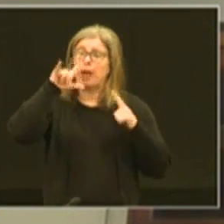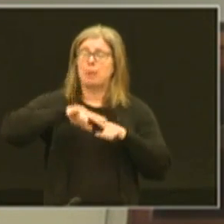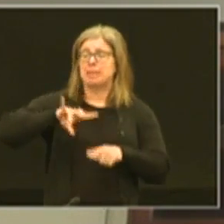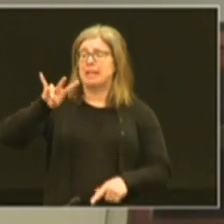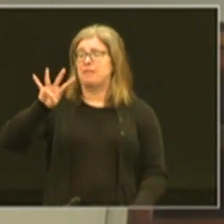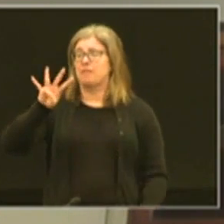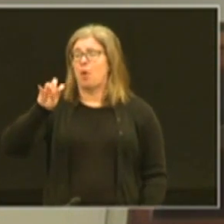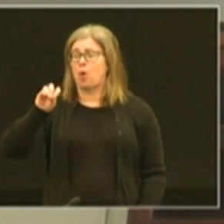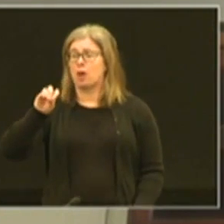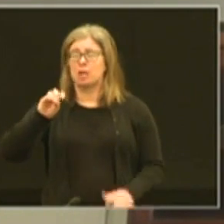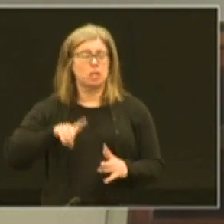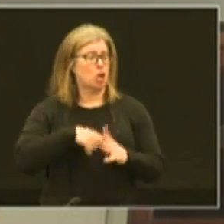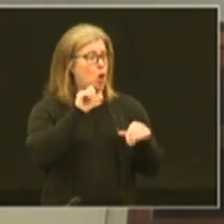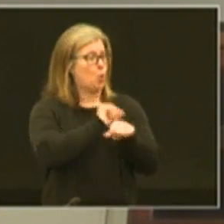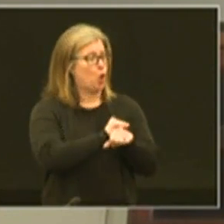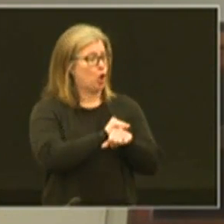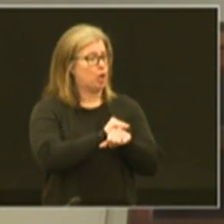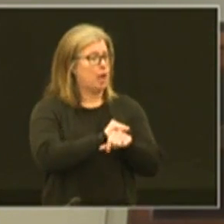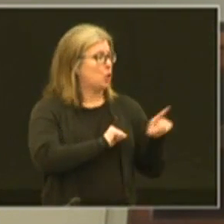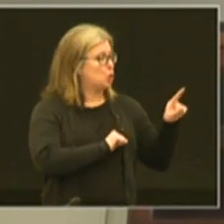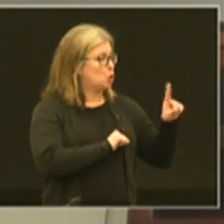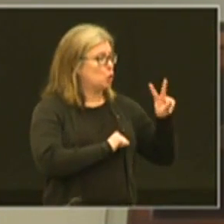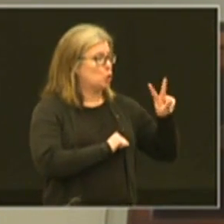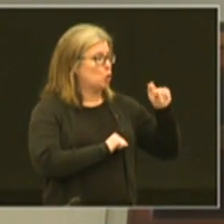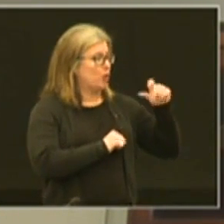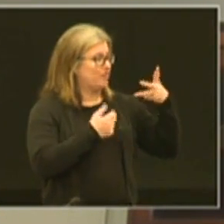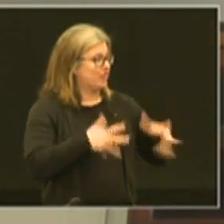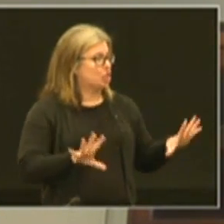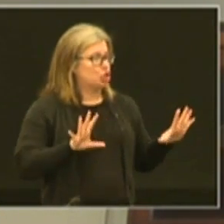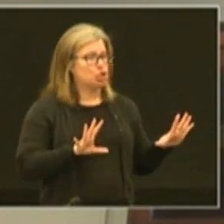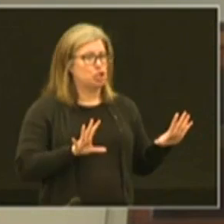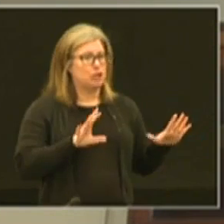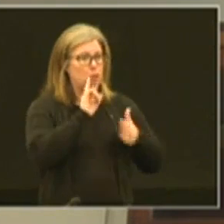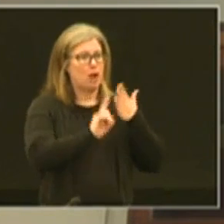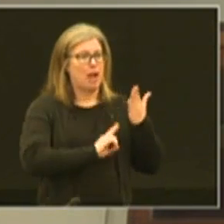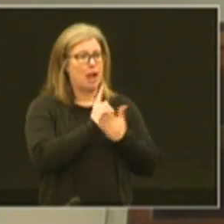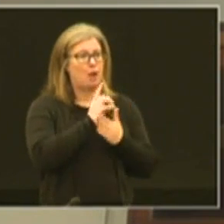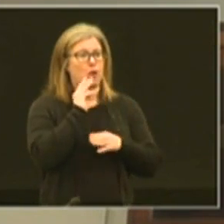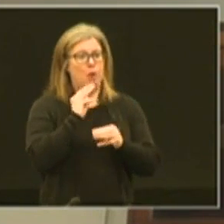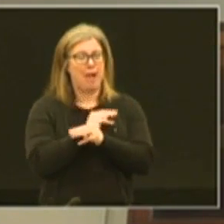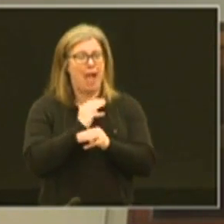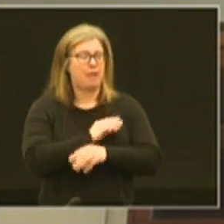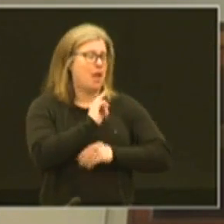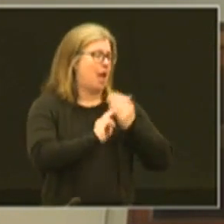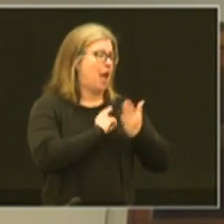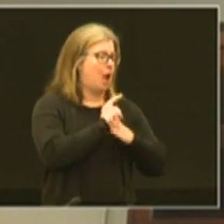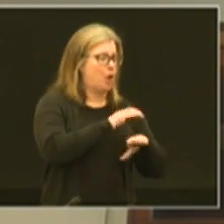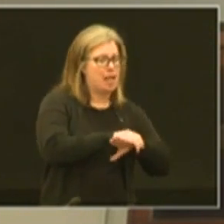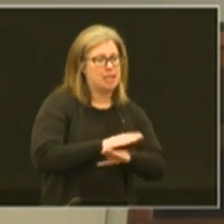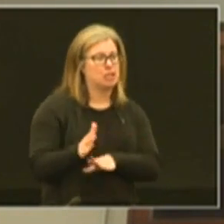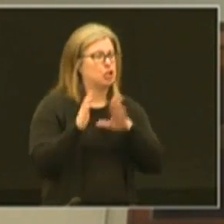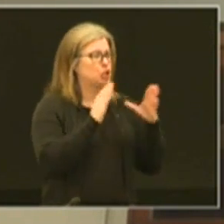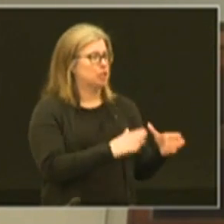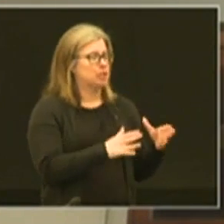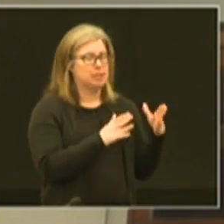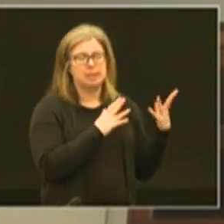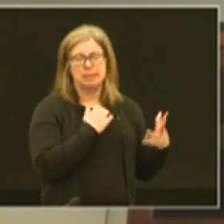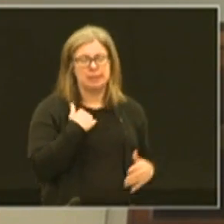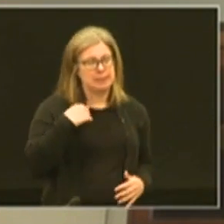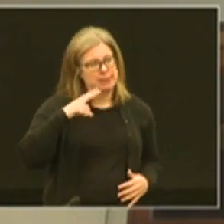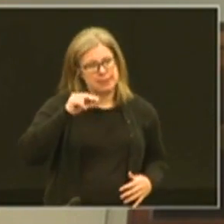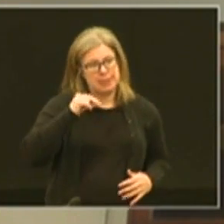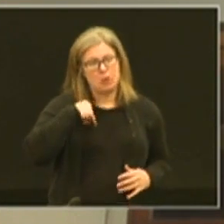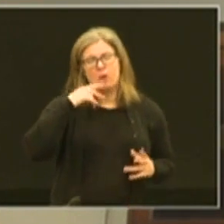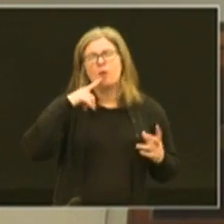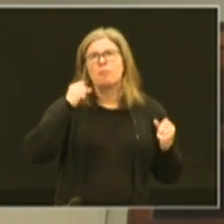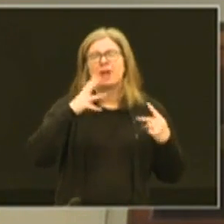at 7 40 and starts work and then at 2 20 they're done and for an hour they go to math and an hour they go to english we know